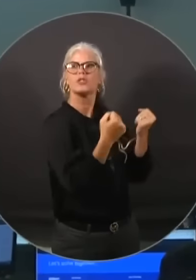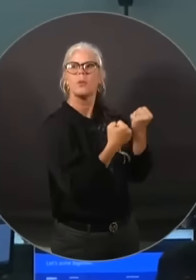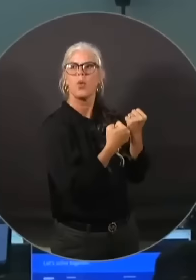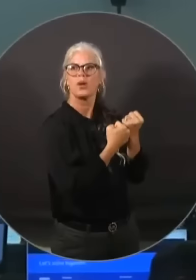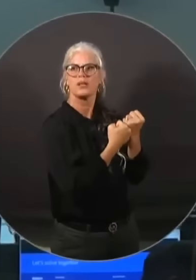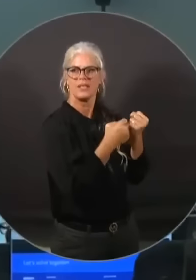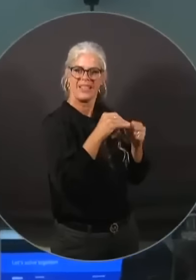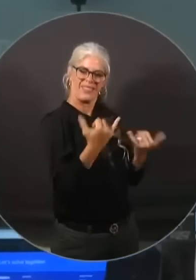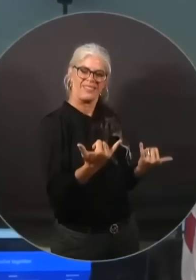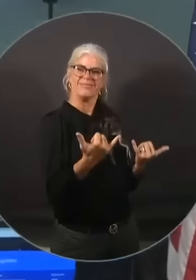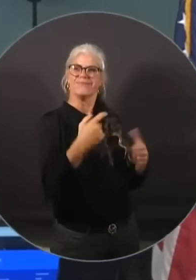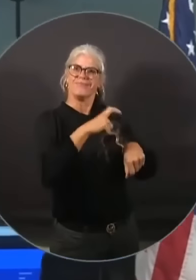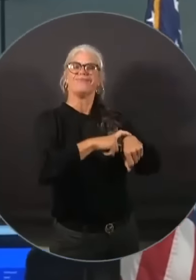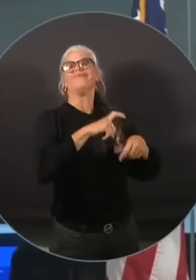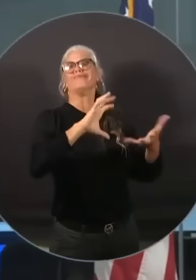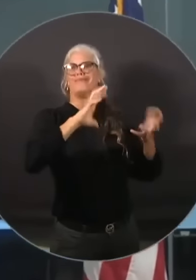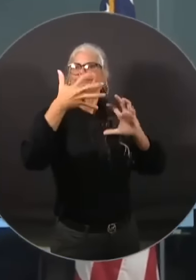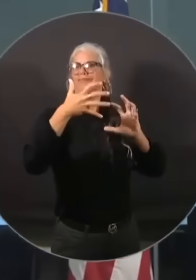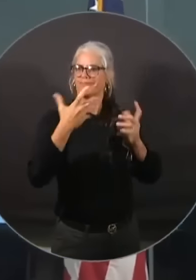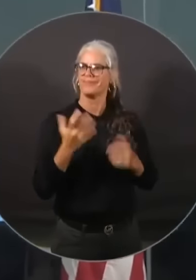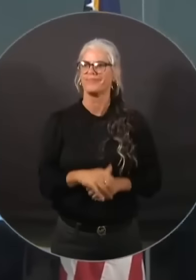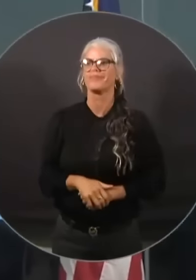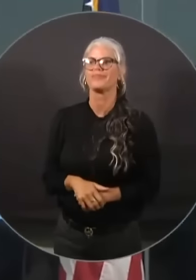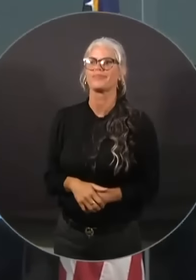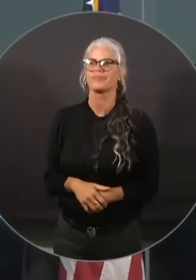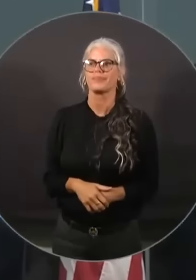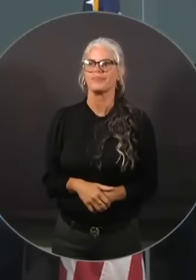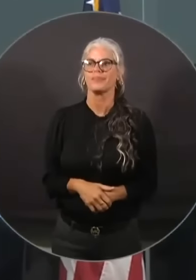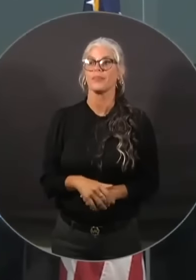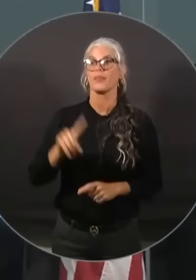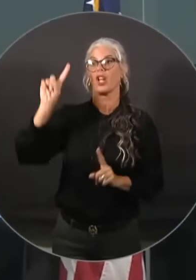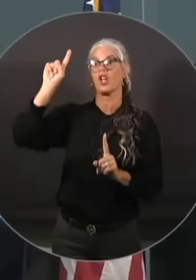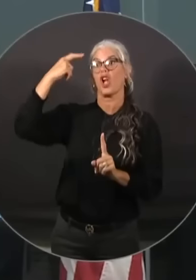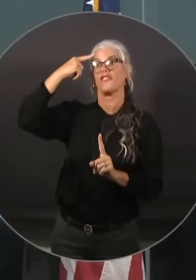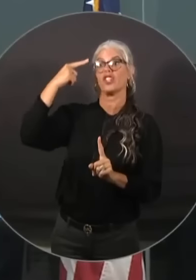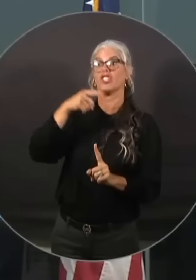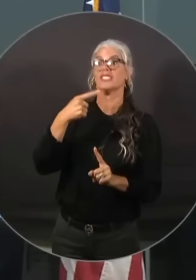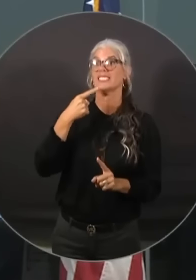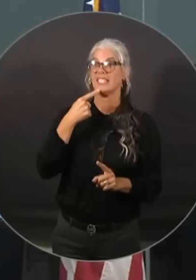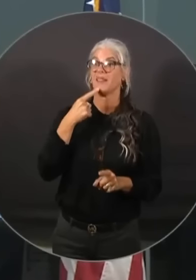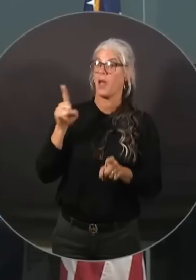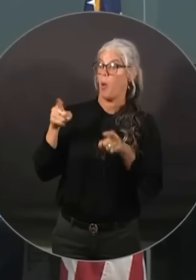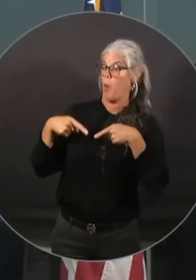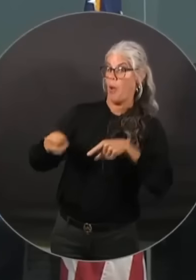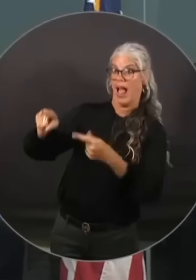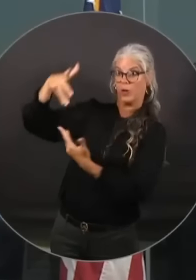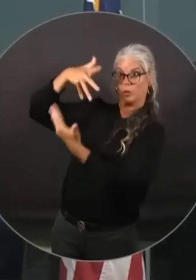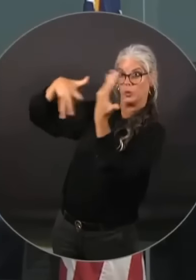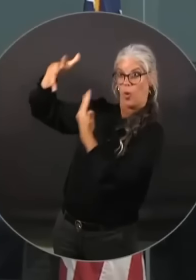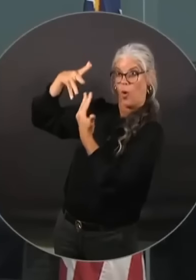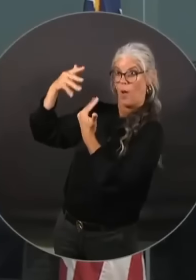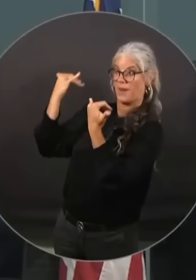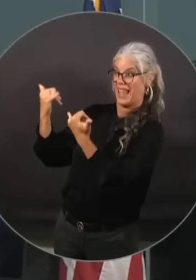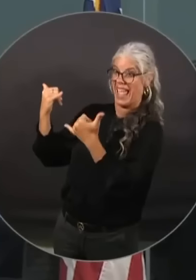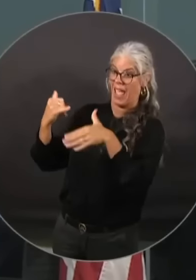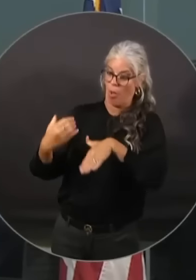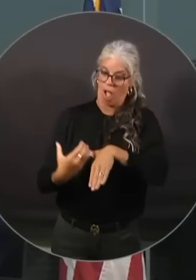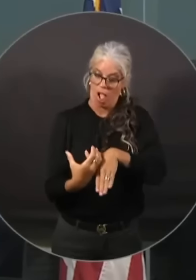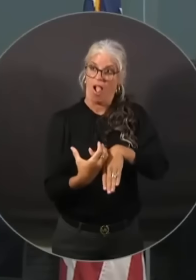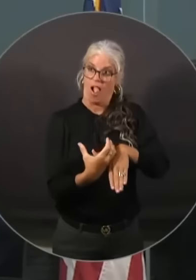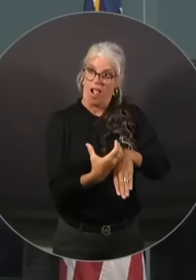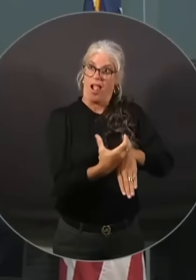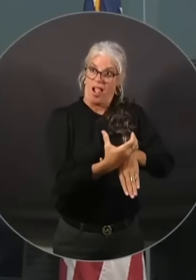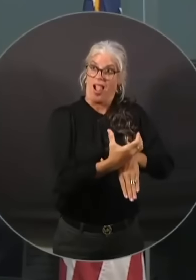so the uh as a storm uh continues to to to head north uh even when it's